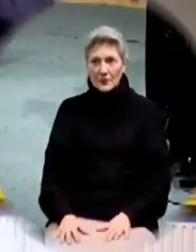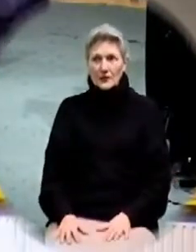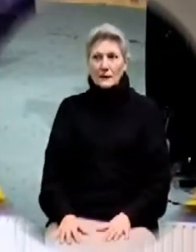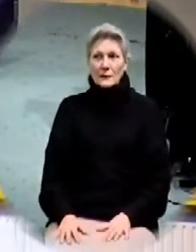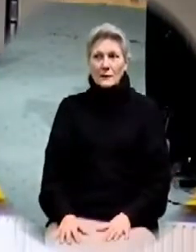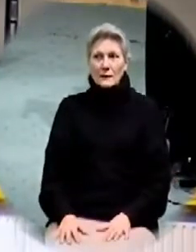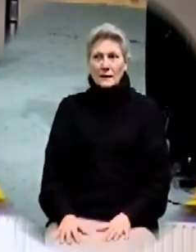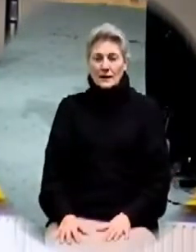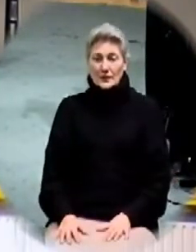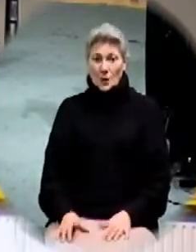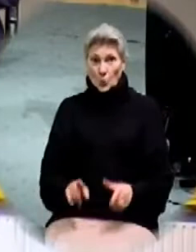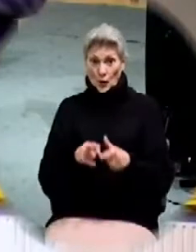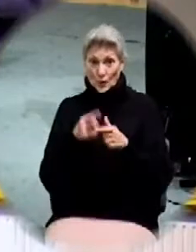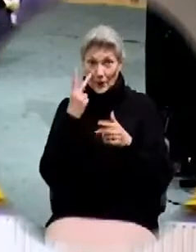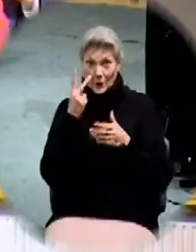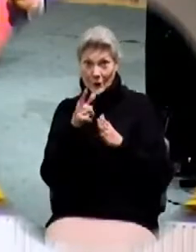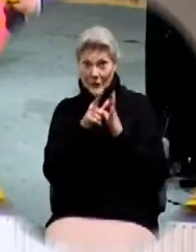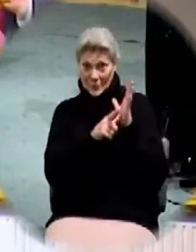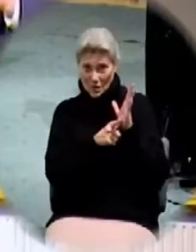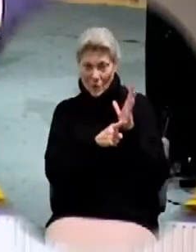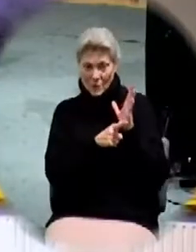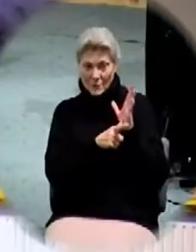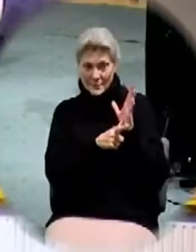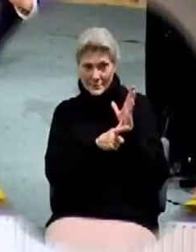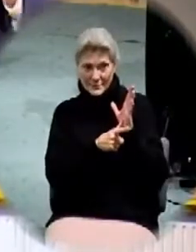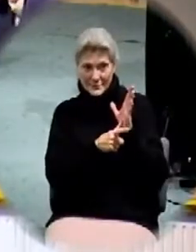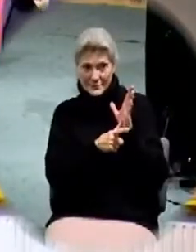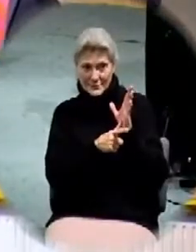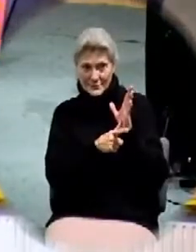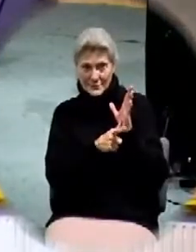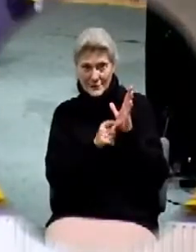when we look at the law this law of